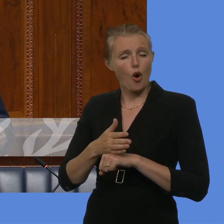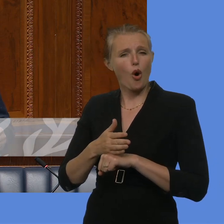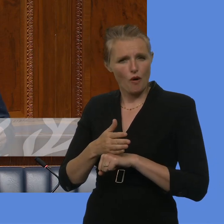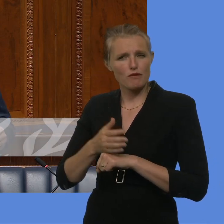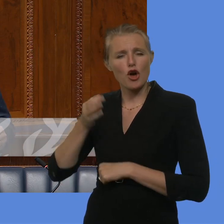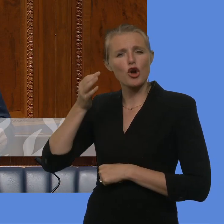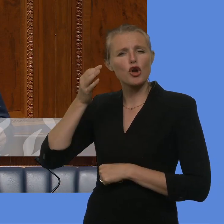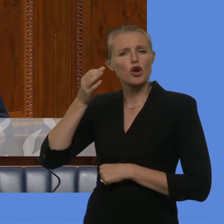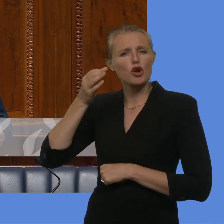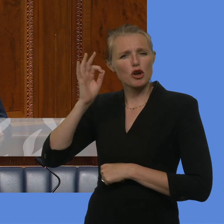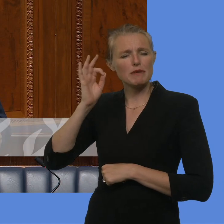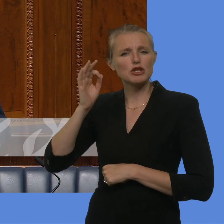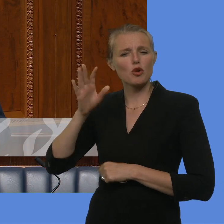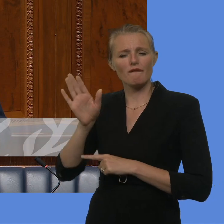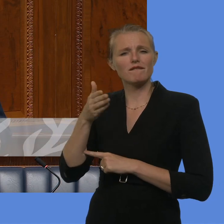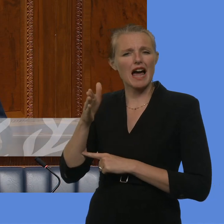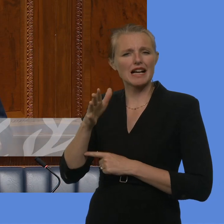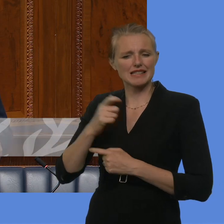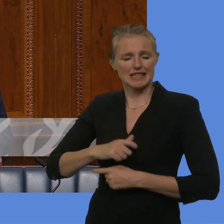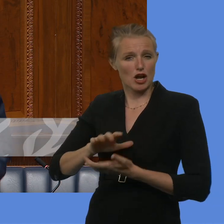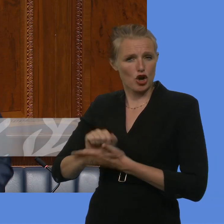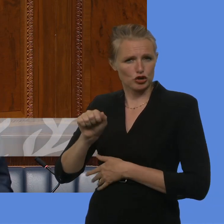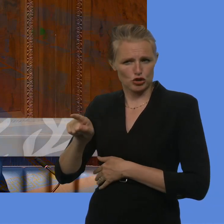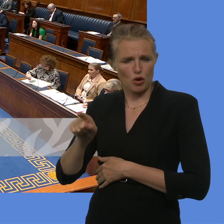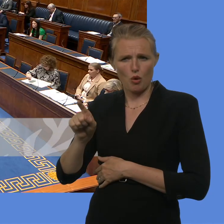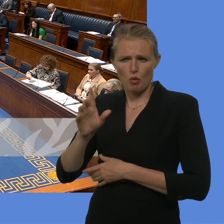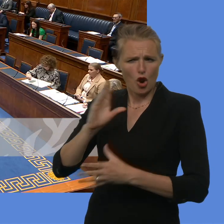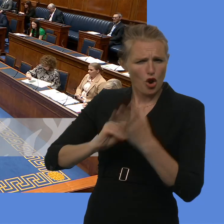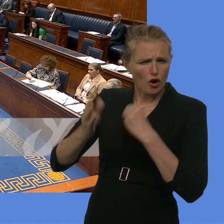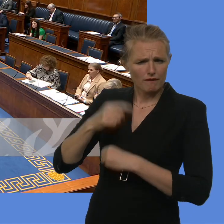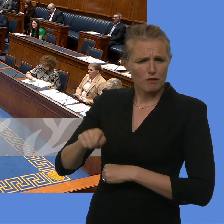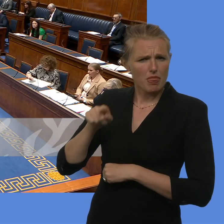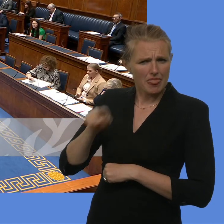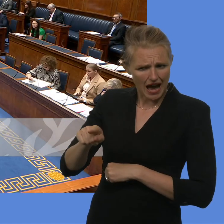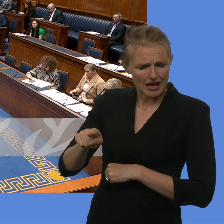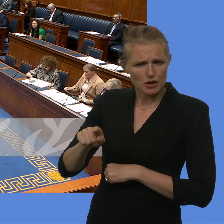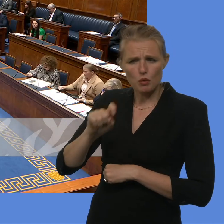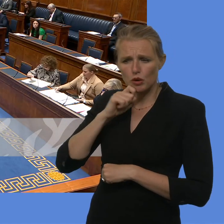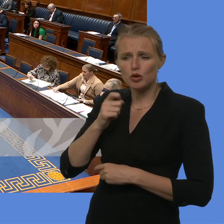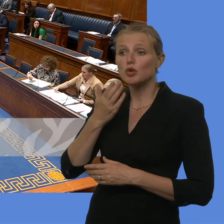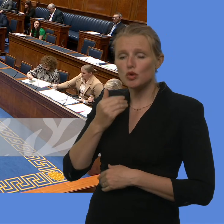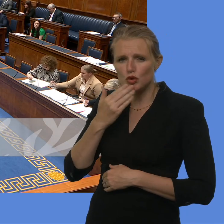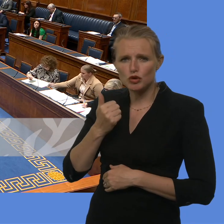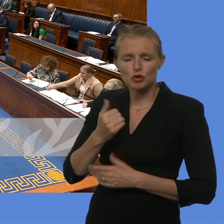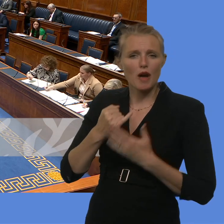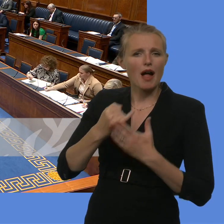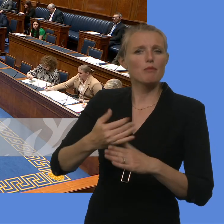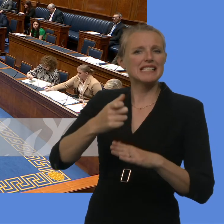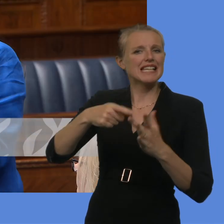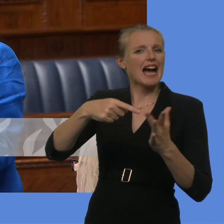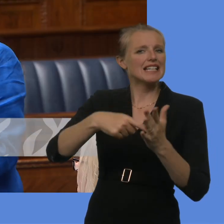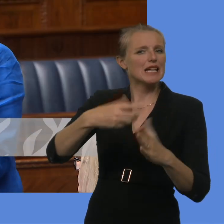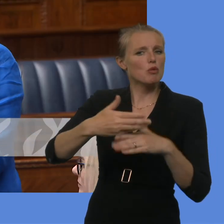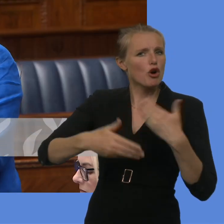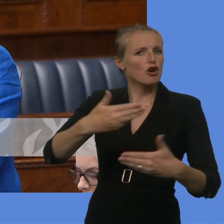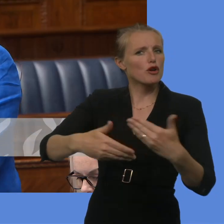Identity, Culture and Tradition to moving forward with transition. Thank you. Mr Speaker. The Commission